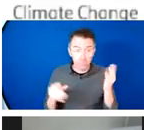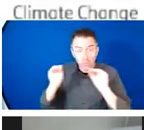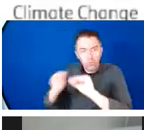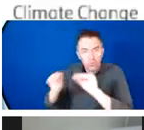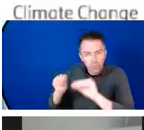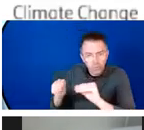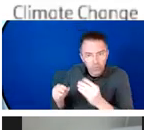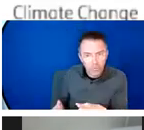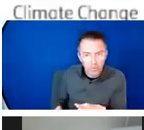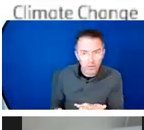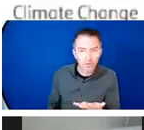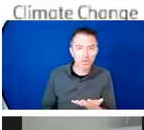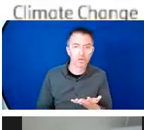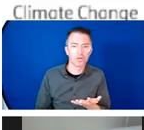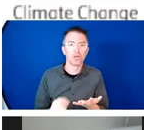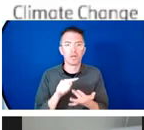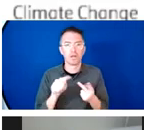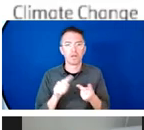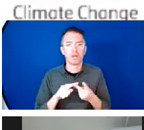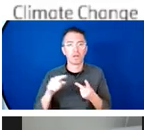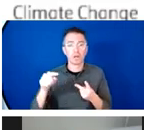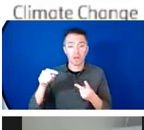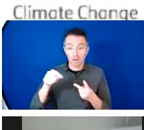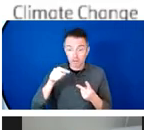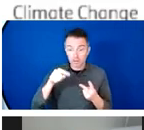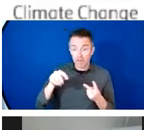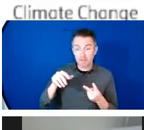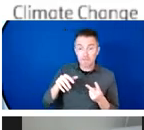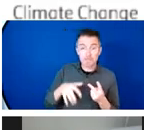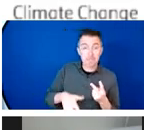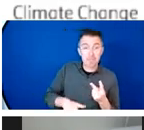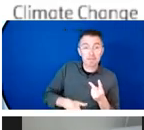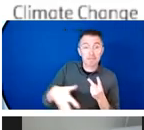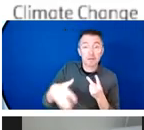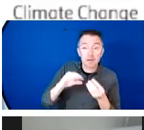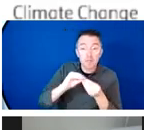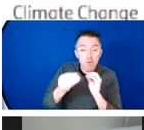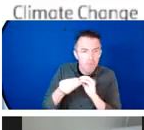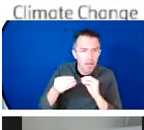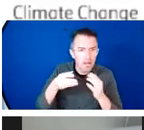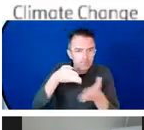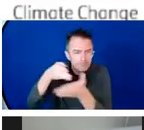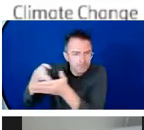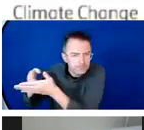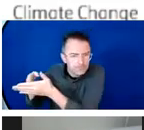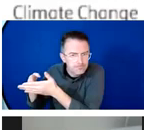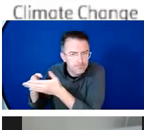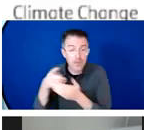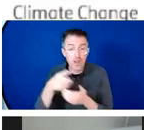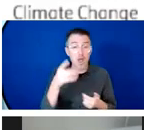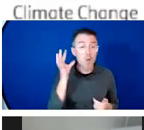women and girls are responsible for gathering water and helping with agricultural production.